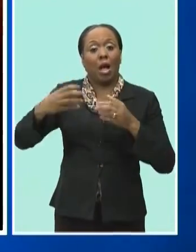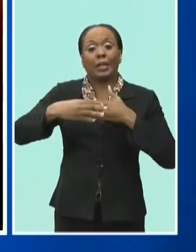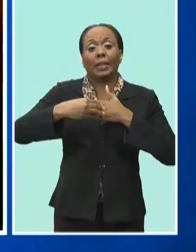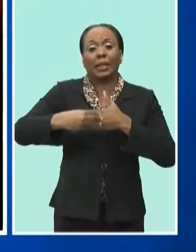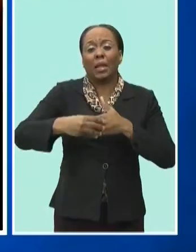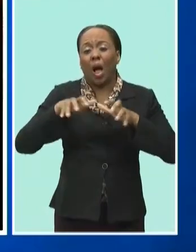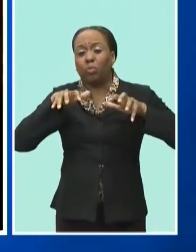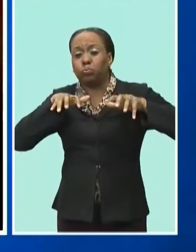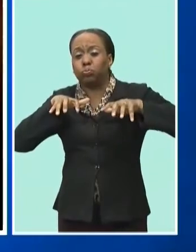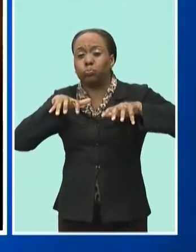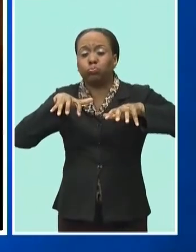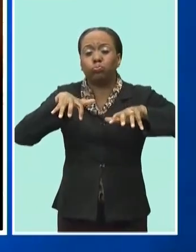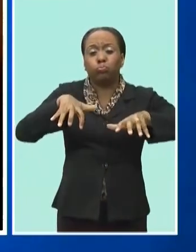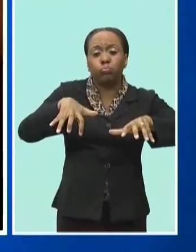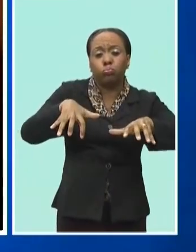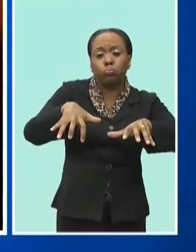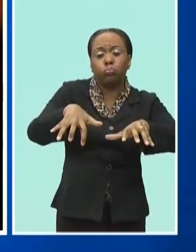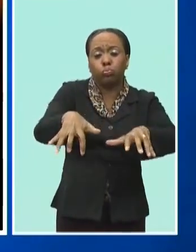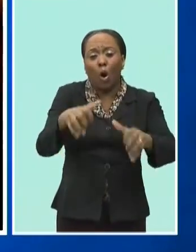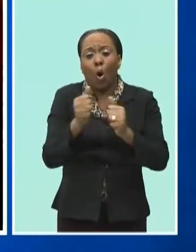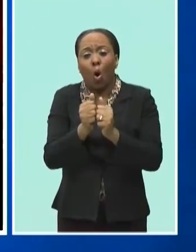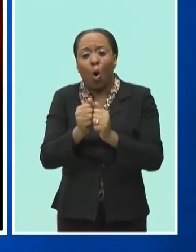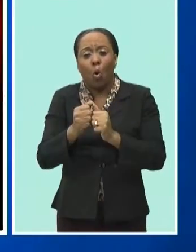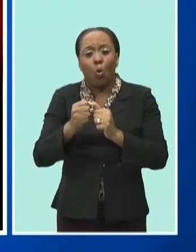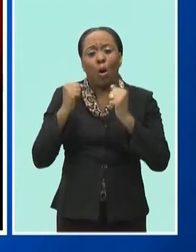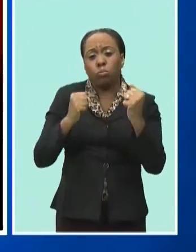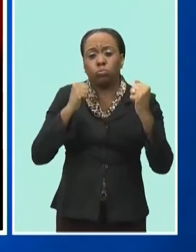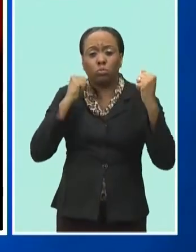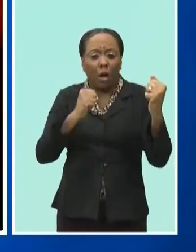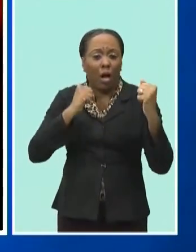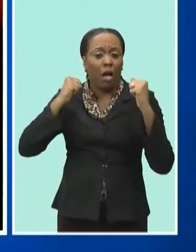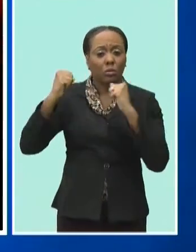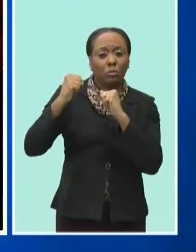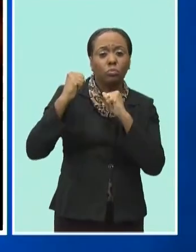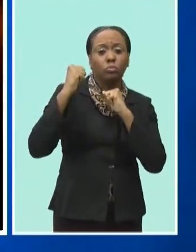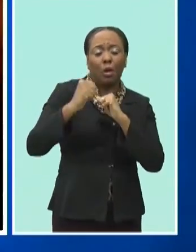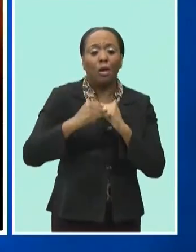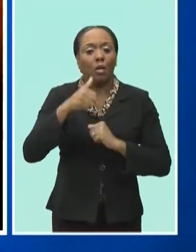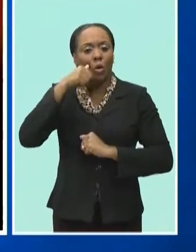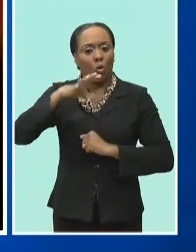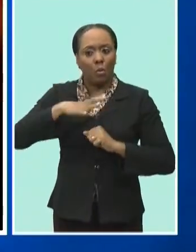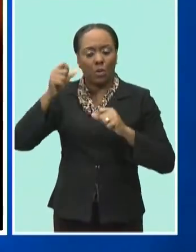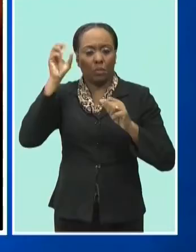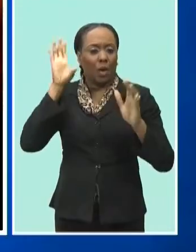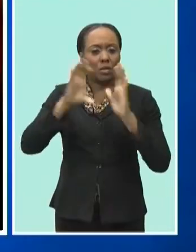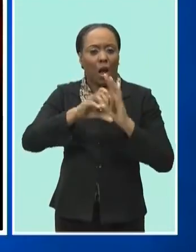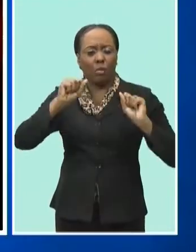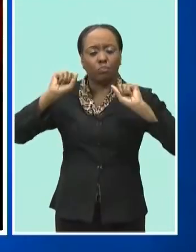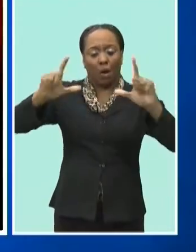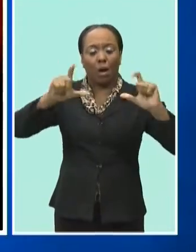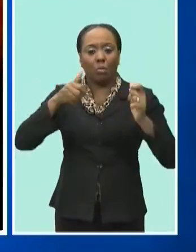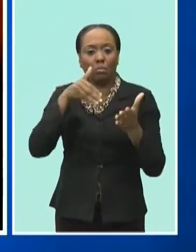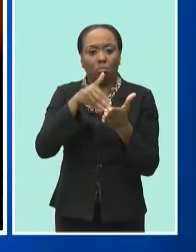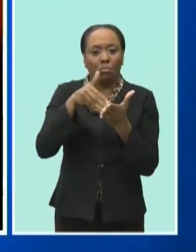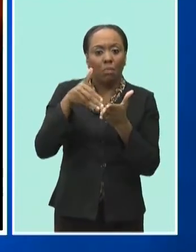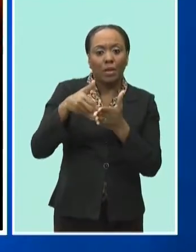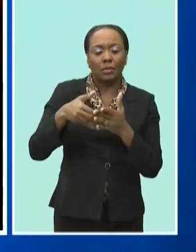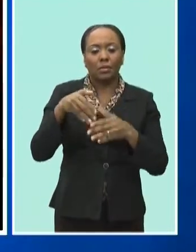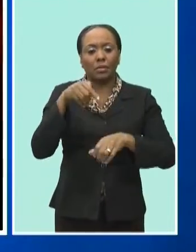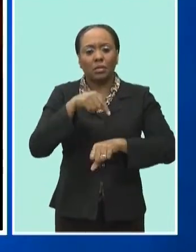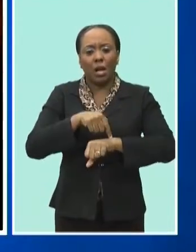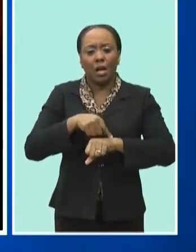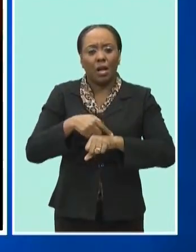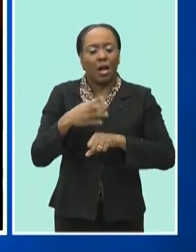large crowd in a chant. This video and the young woman's photo have been shared millions of times and she's being hailed